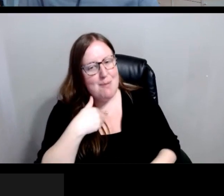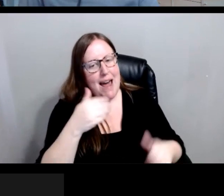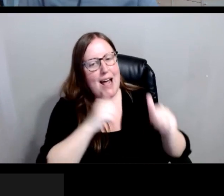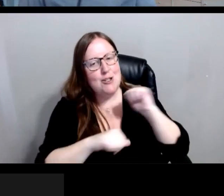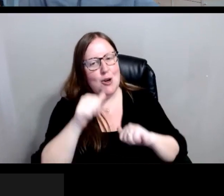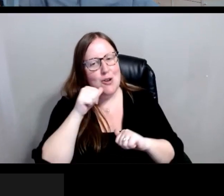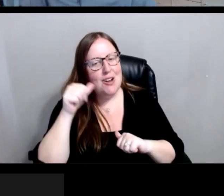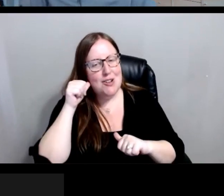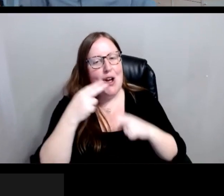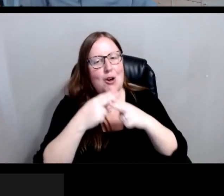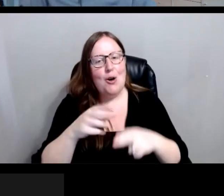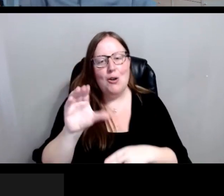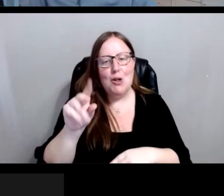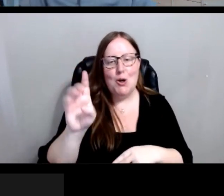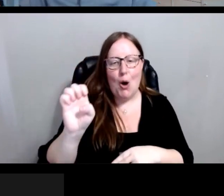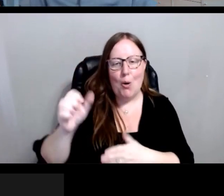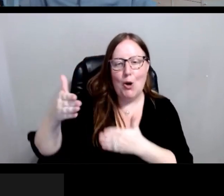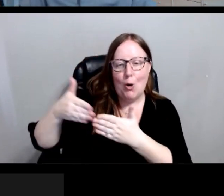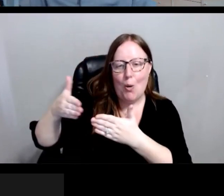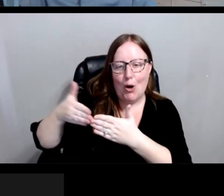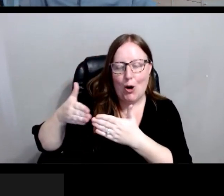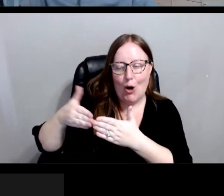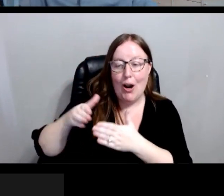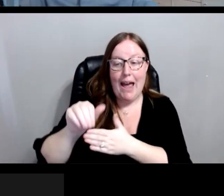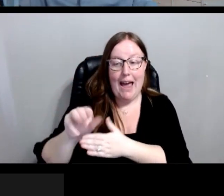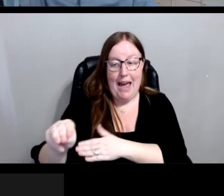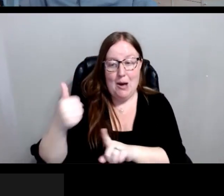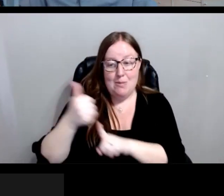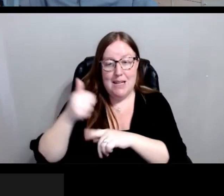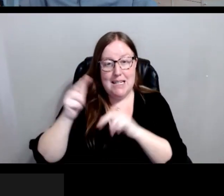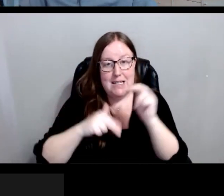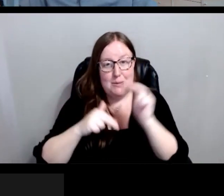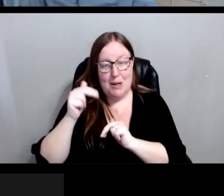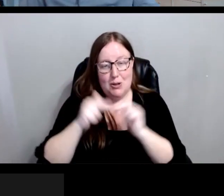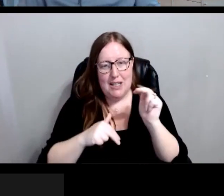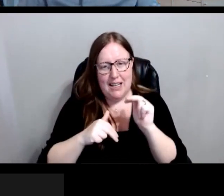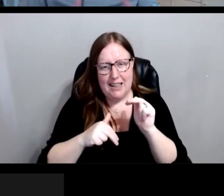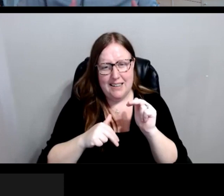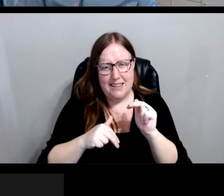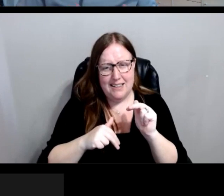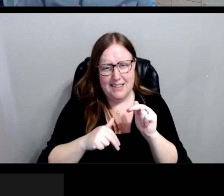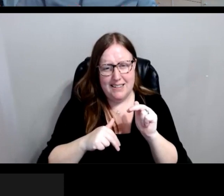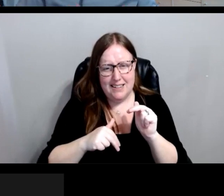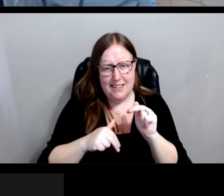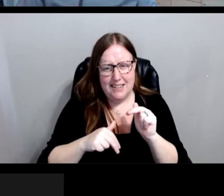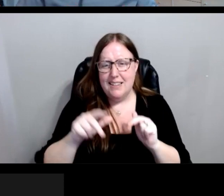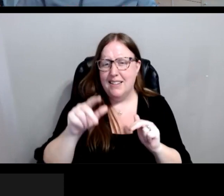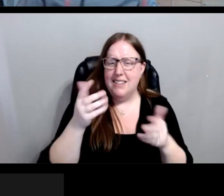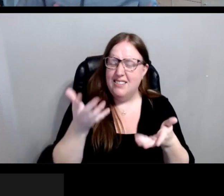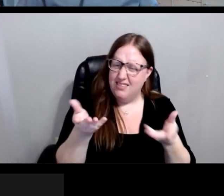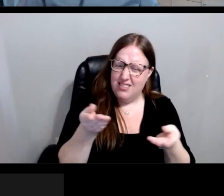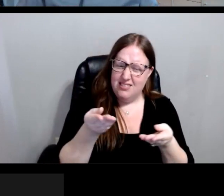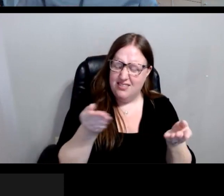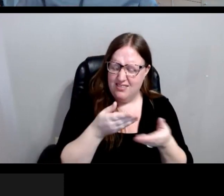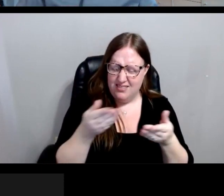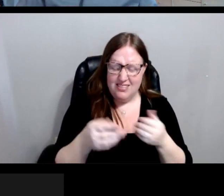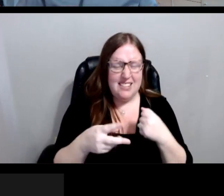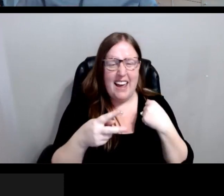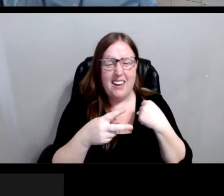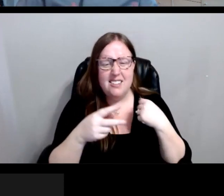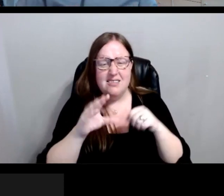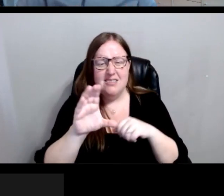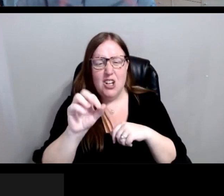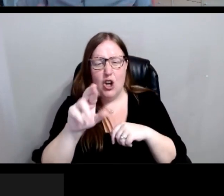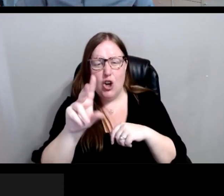called Code Corner, and AM is building a trading card. Is it trading card? Collectible cards deck.